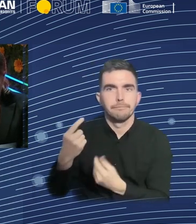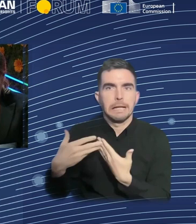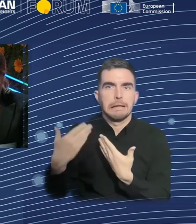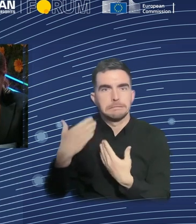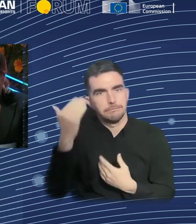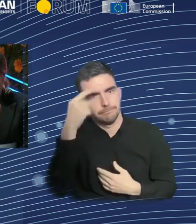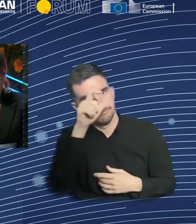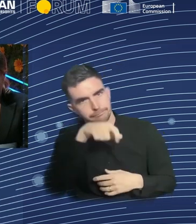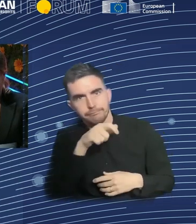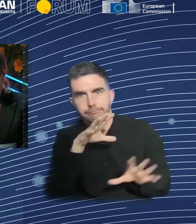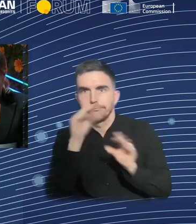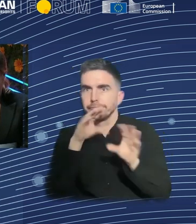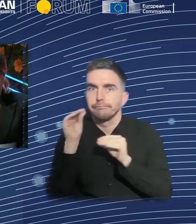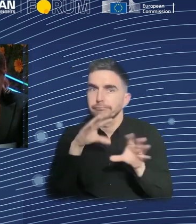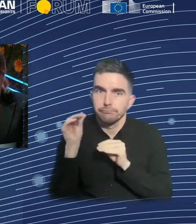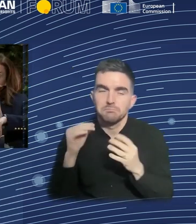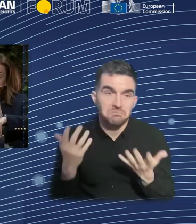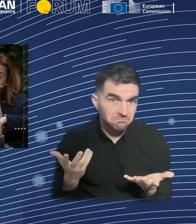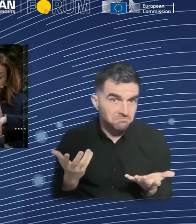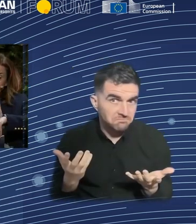force in society.